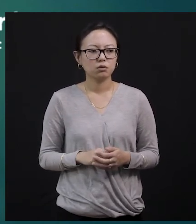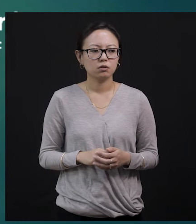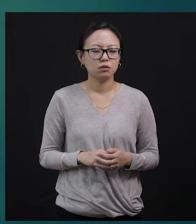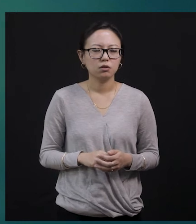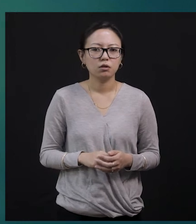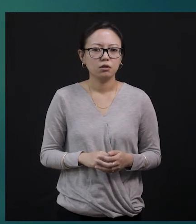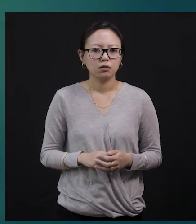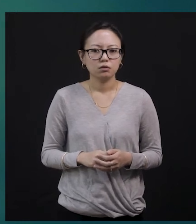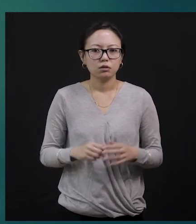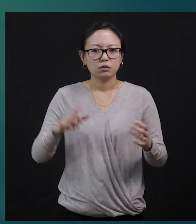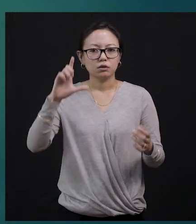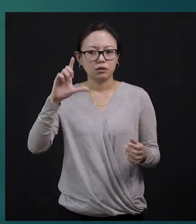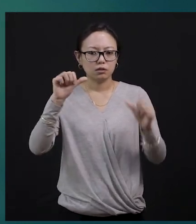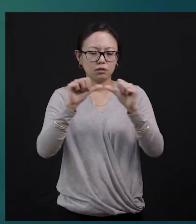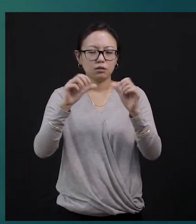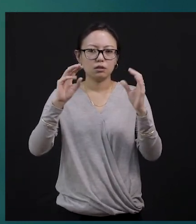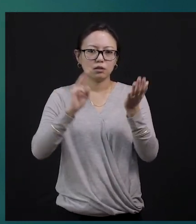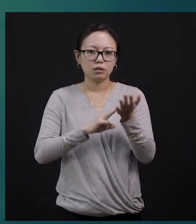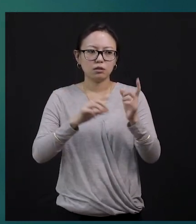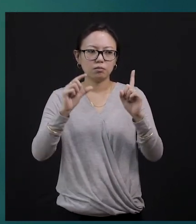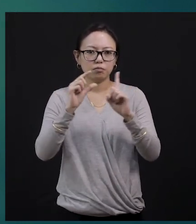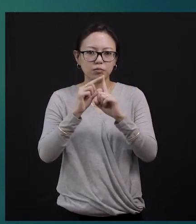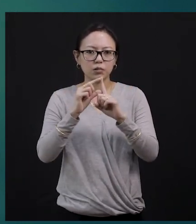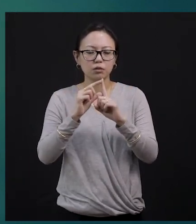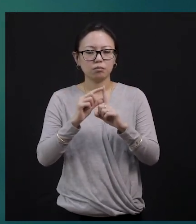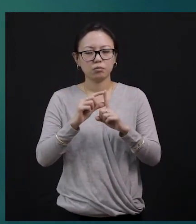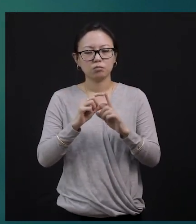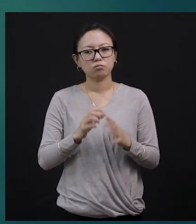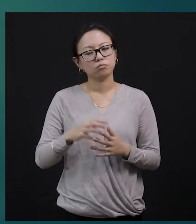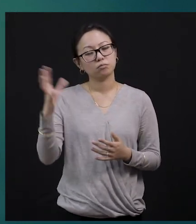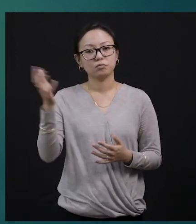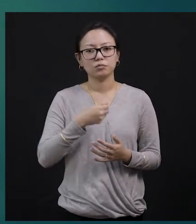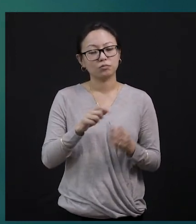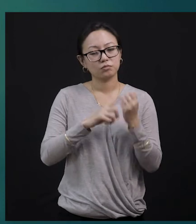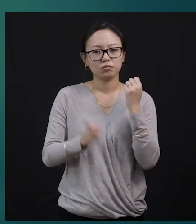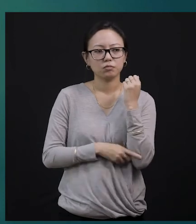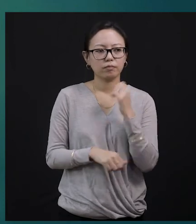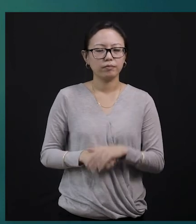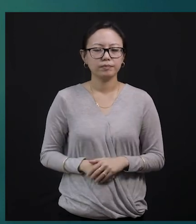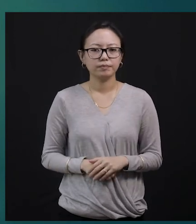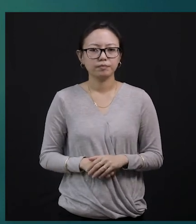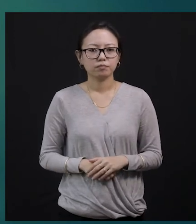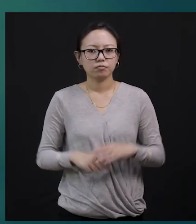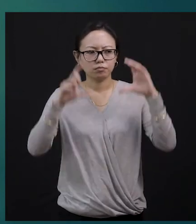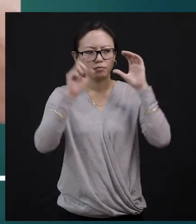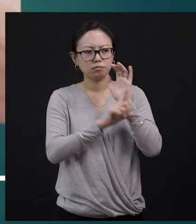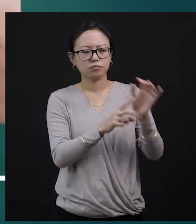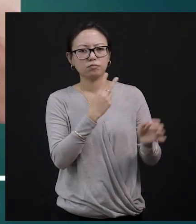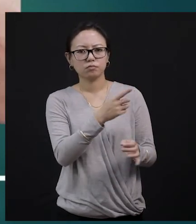And he was so excited about it. This is the comb that he got. But he sold it back to the shopkeeper for 25 pies.